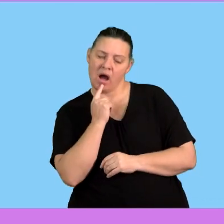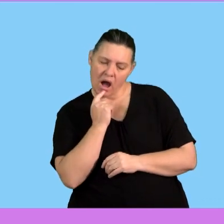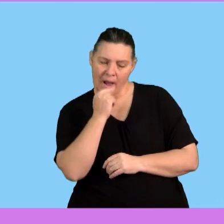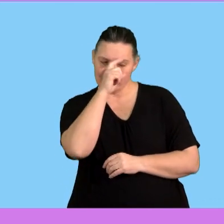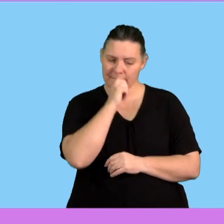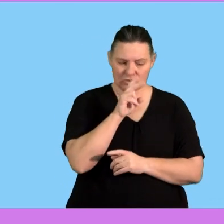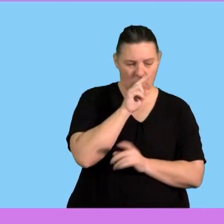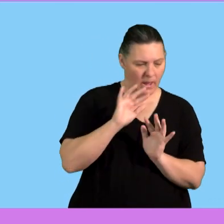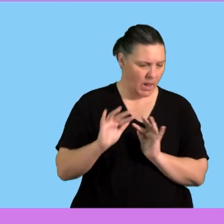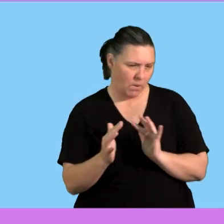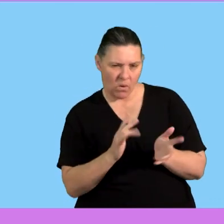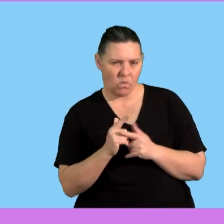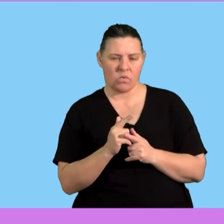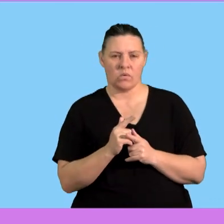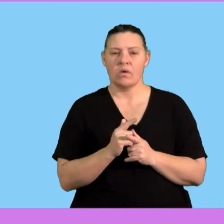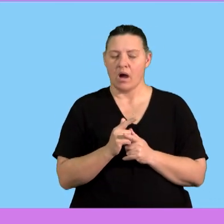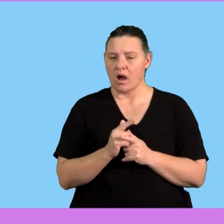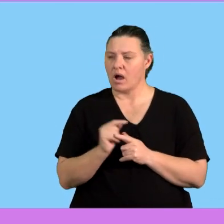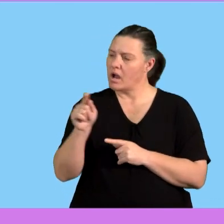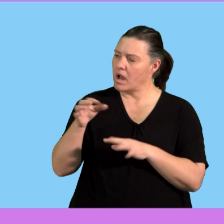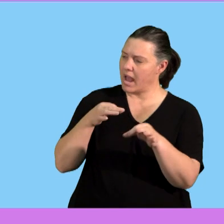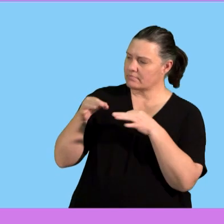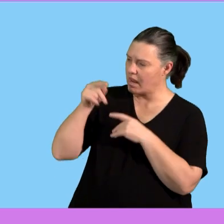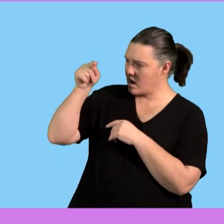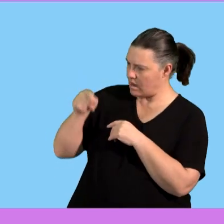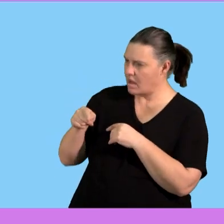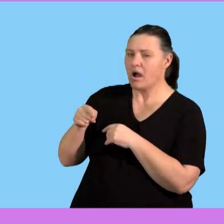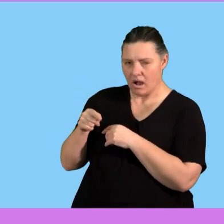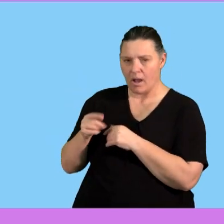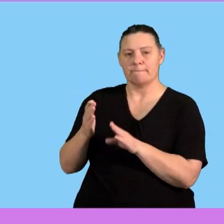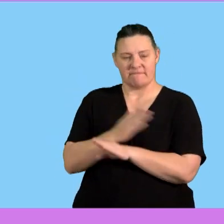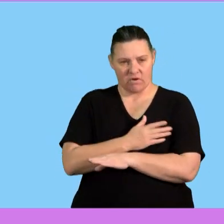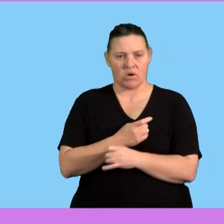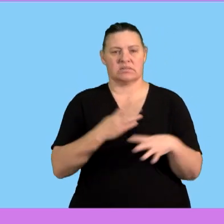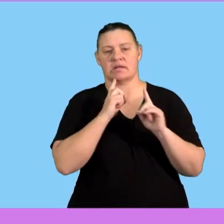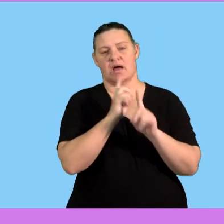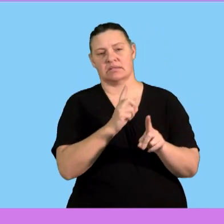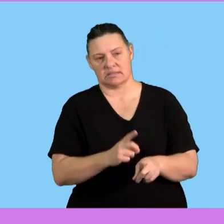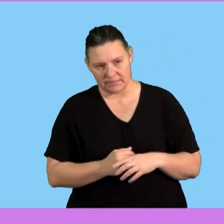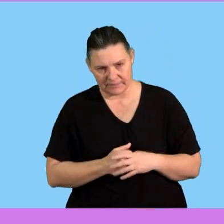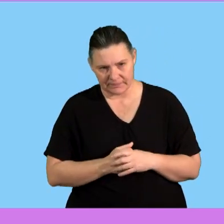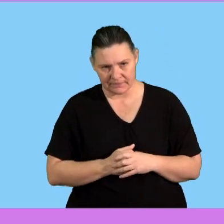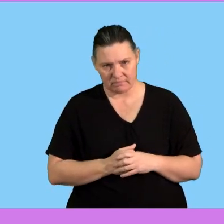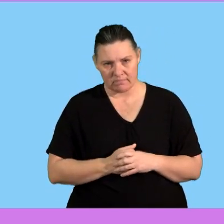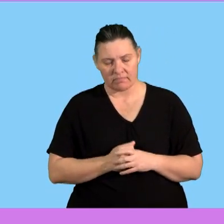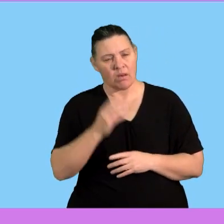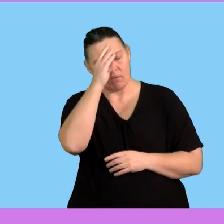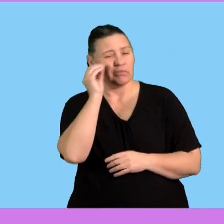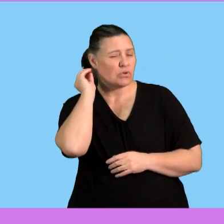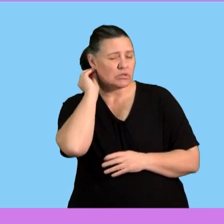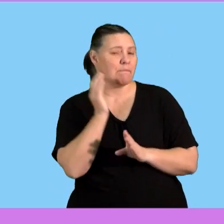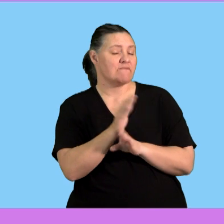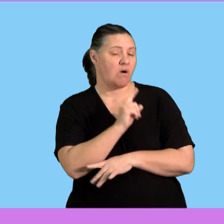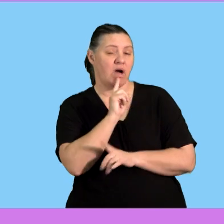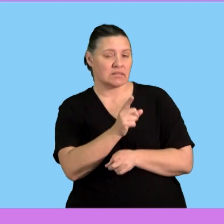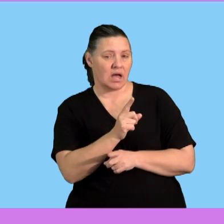with the diagram or the picture as well as the given context before you attempt the question I'm sure you've noticed that